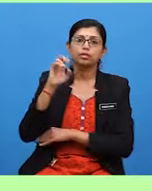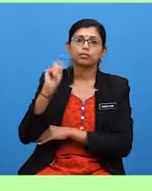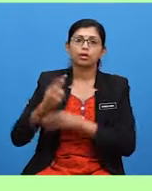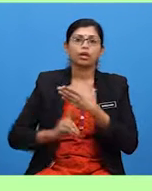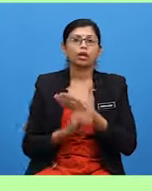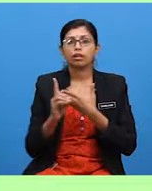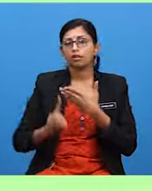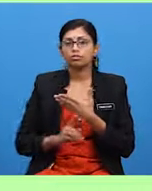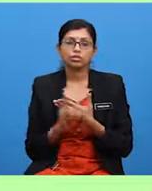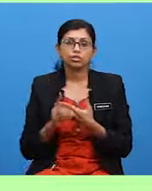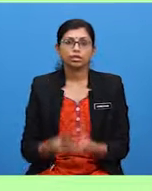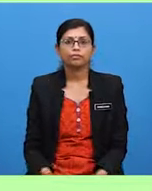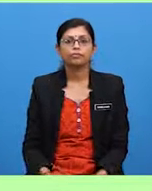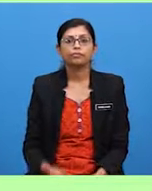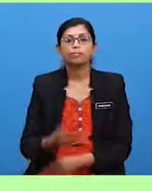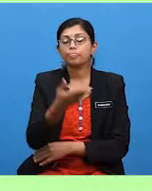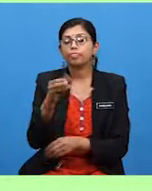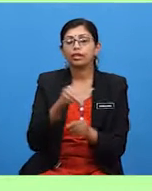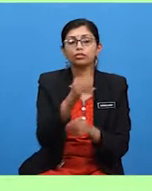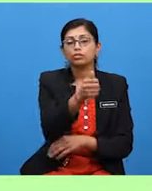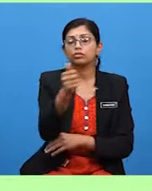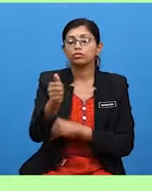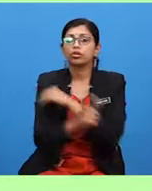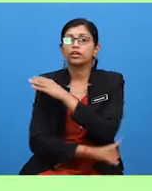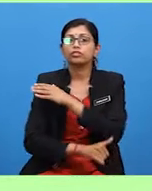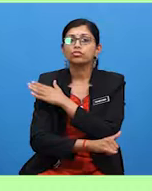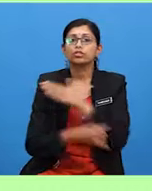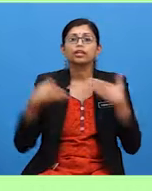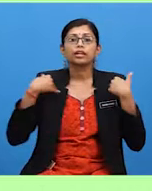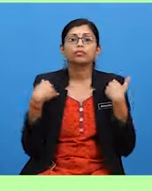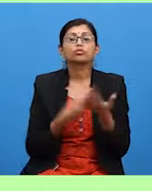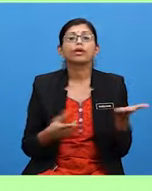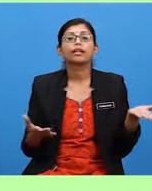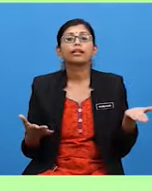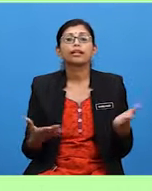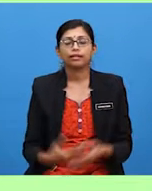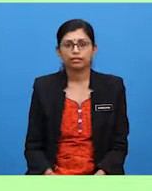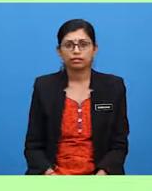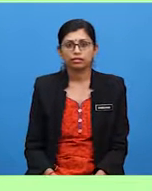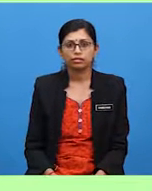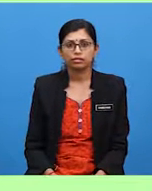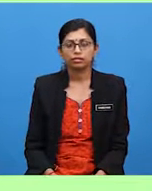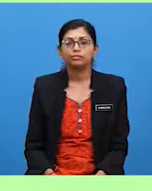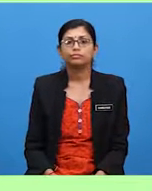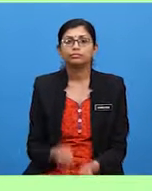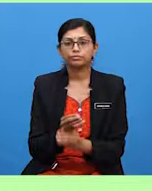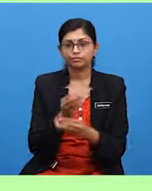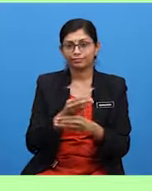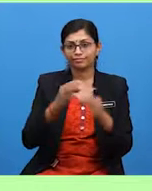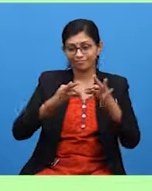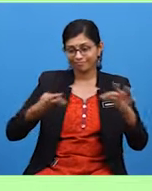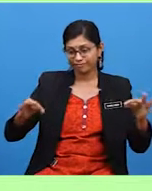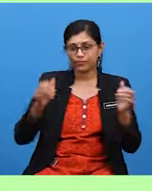which animals do you have in your country? You can make the sentences with,